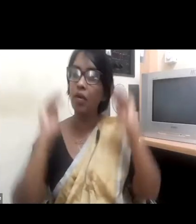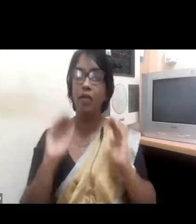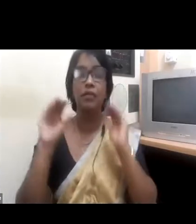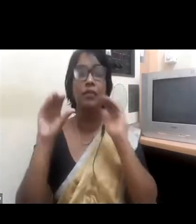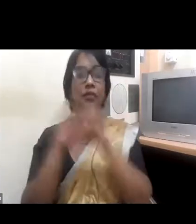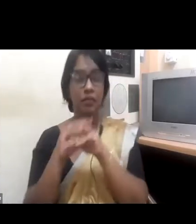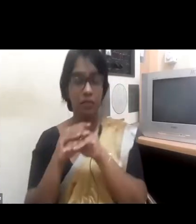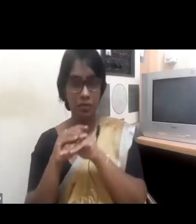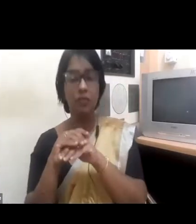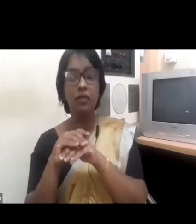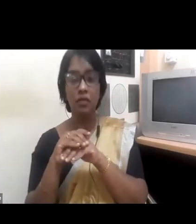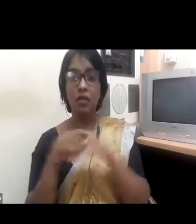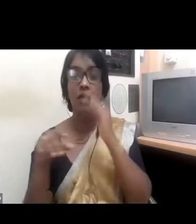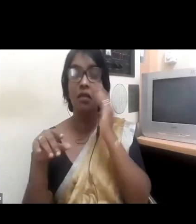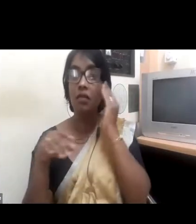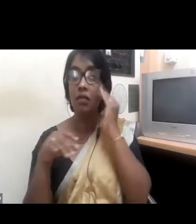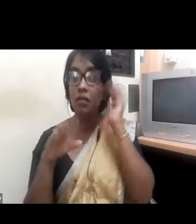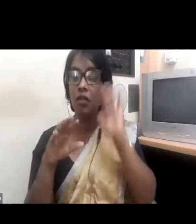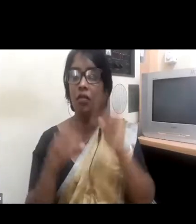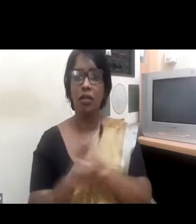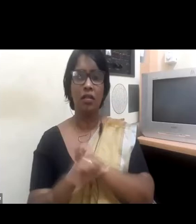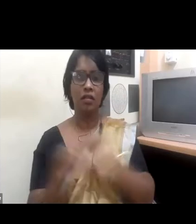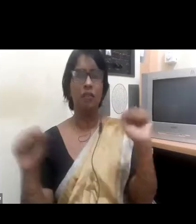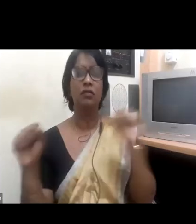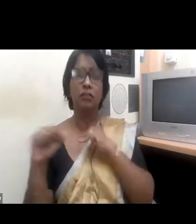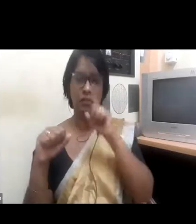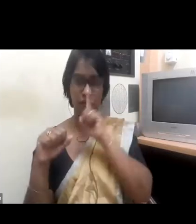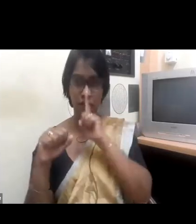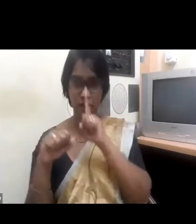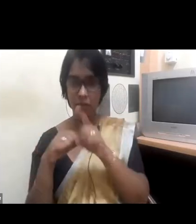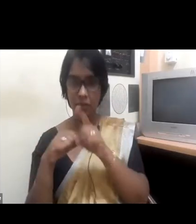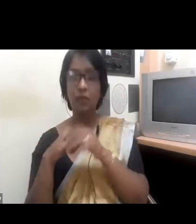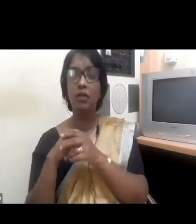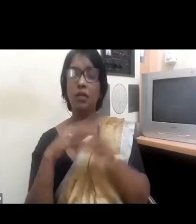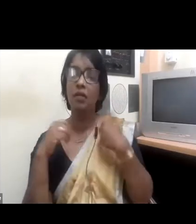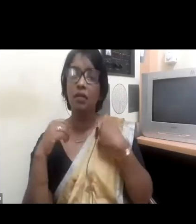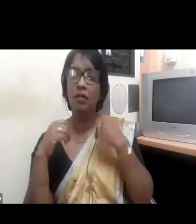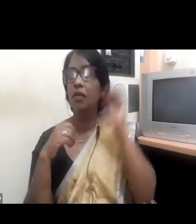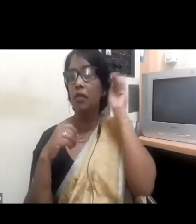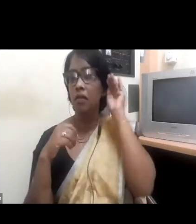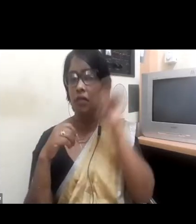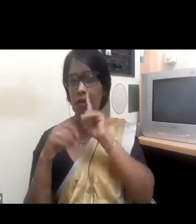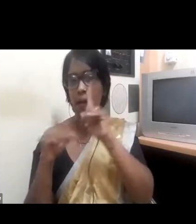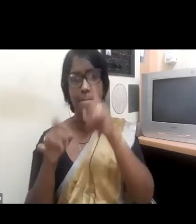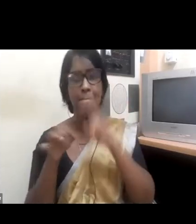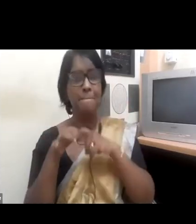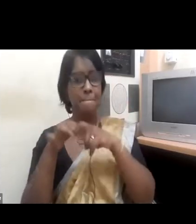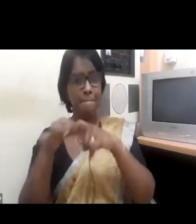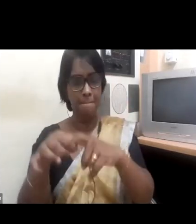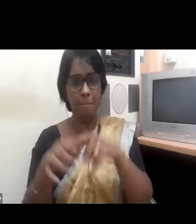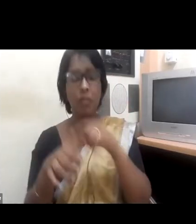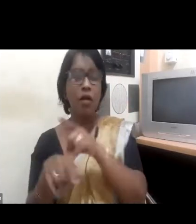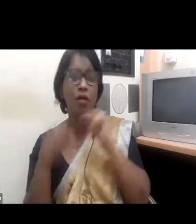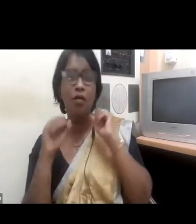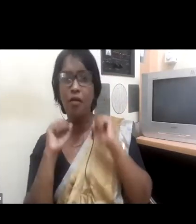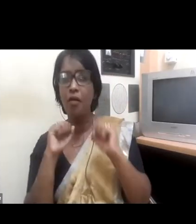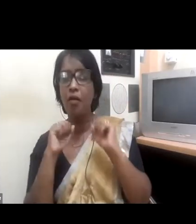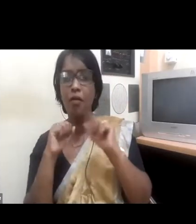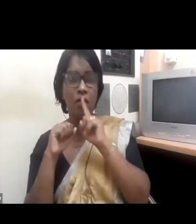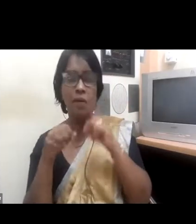board-ready. I would ask that we question, what do we mean by board-ready,